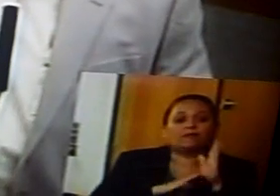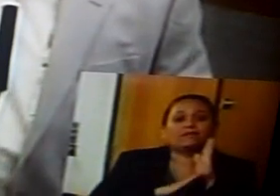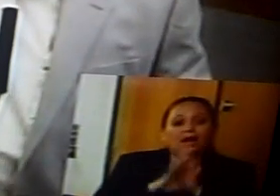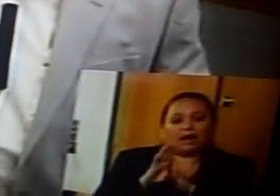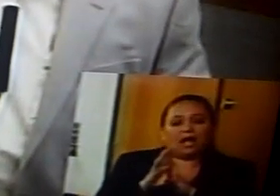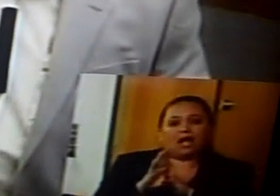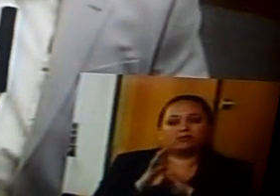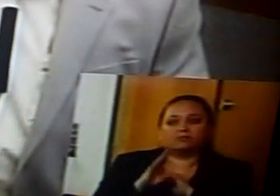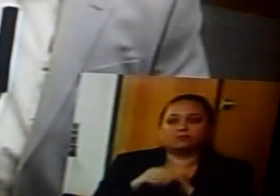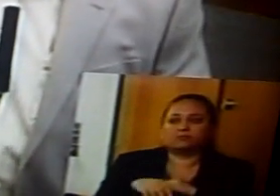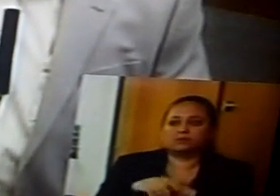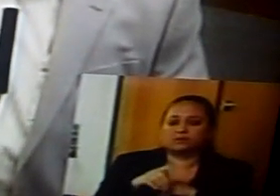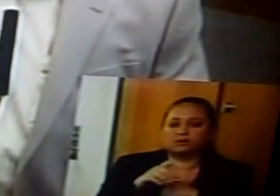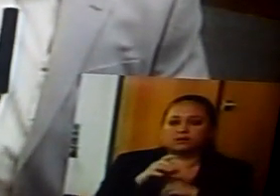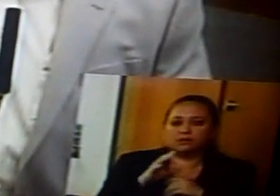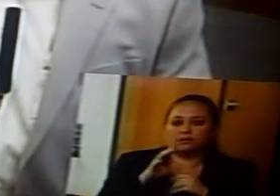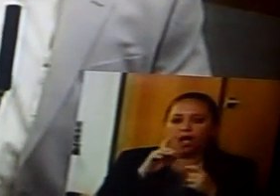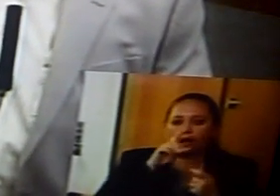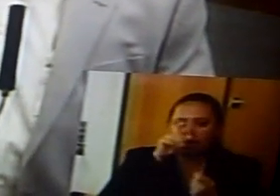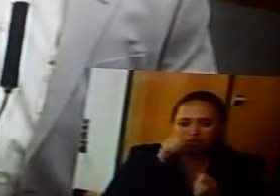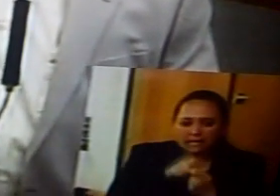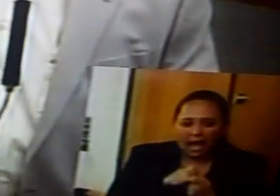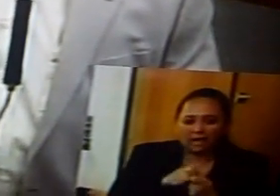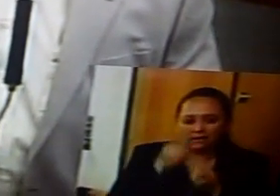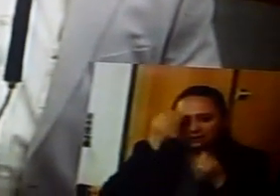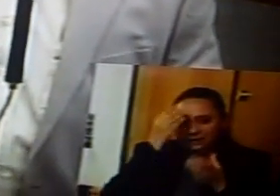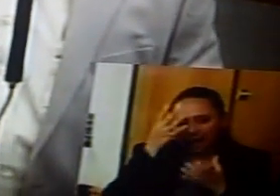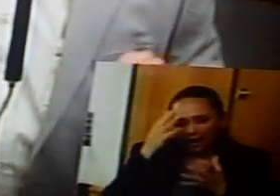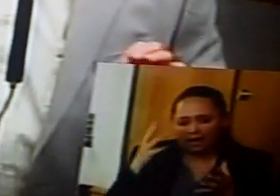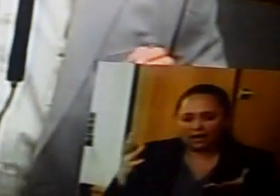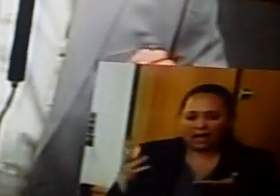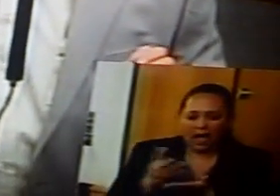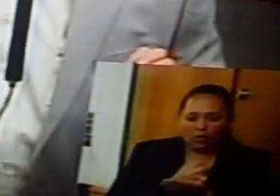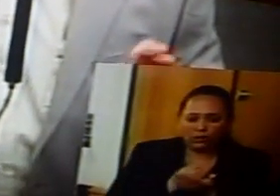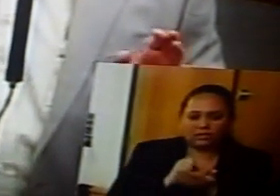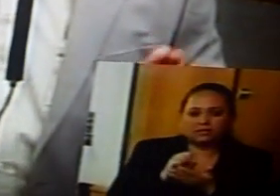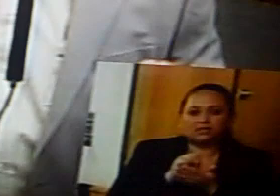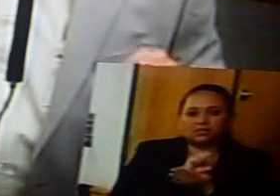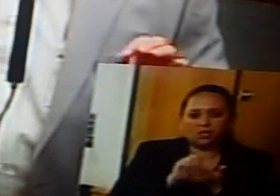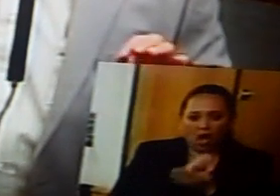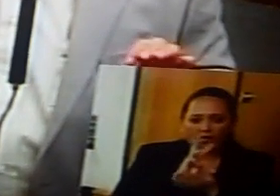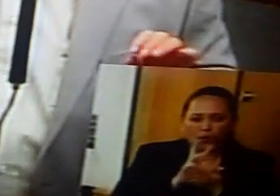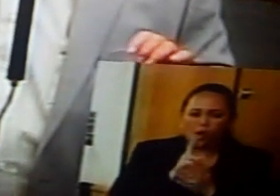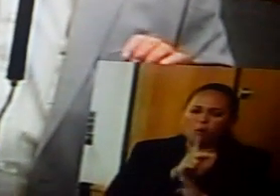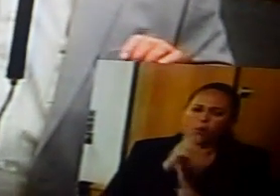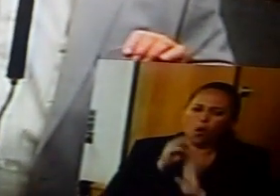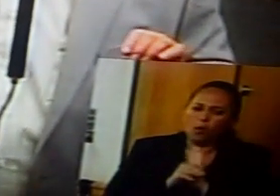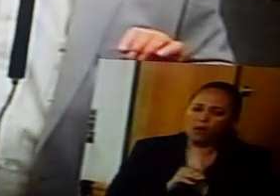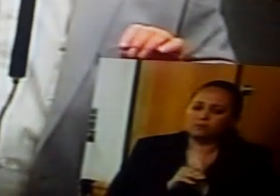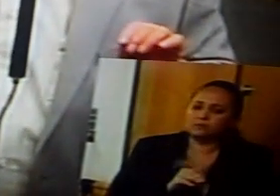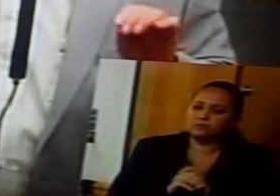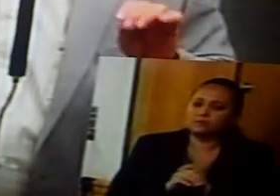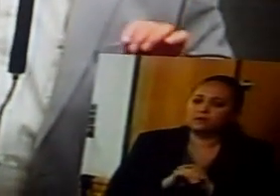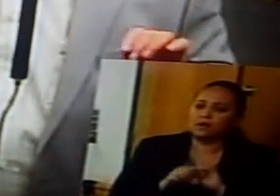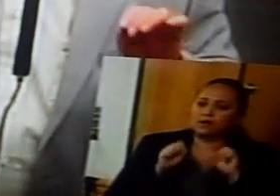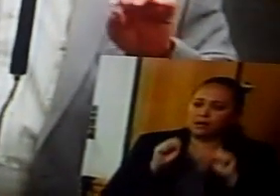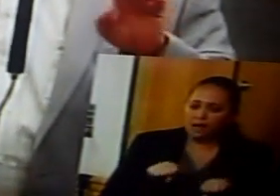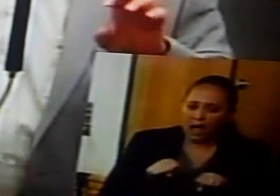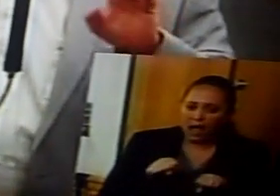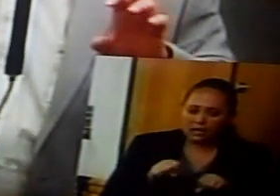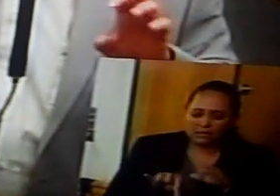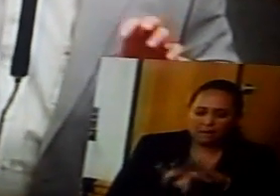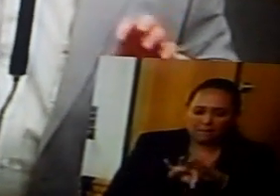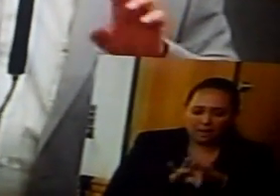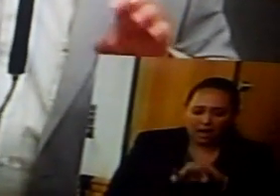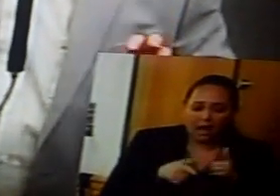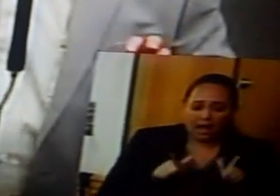concise data-gathering software or programs that can depict and